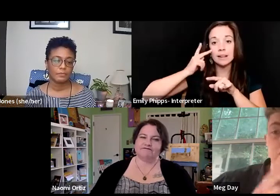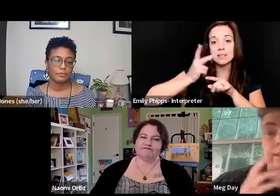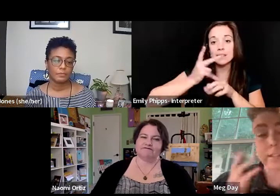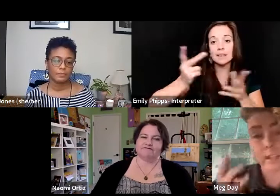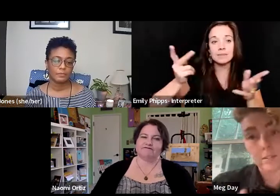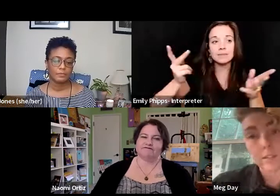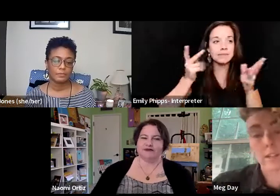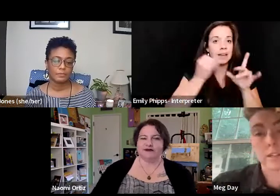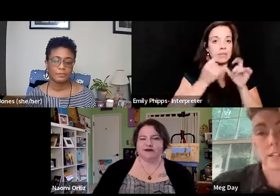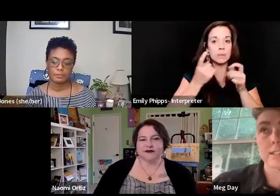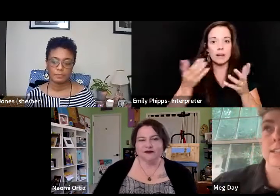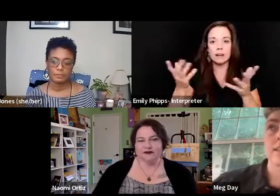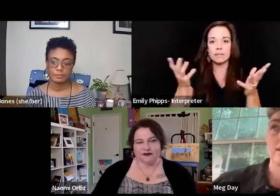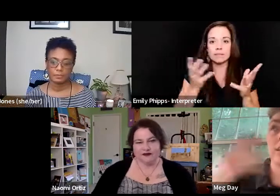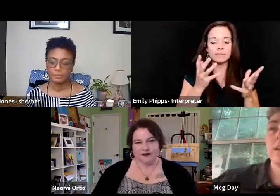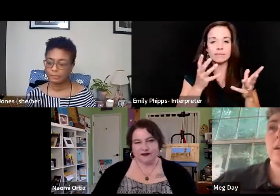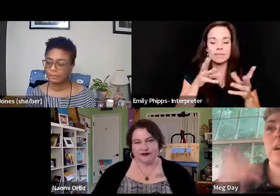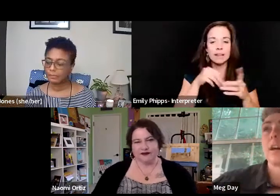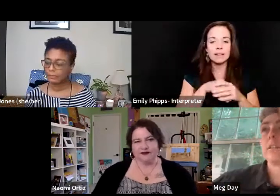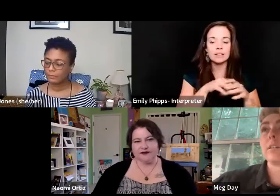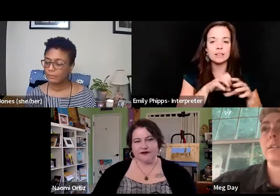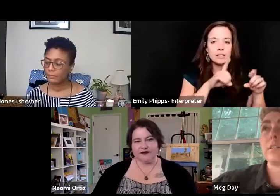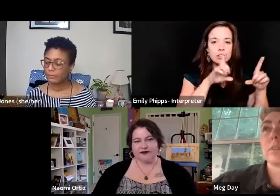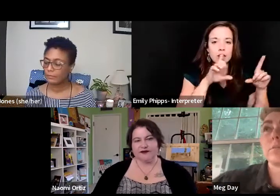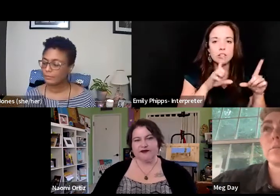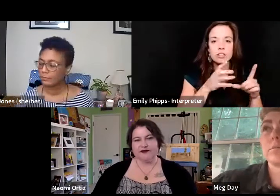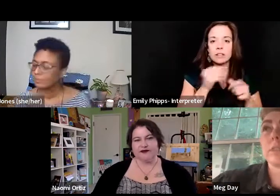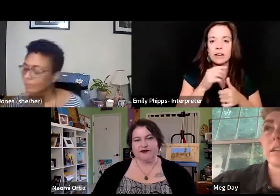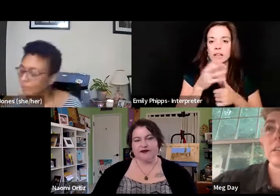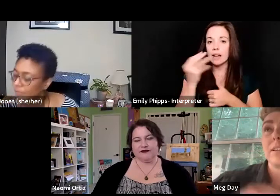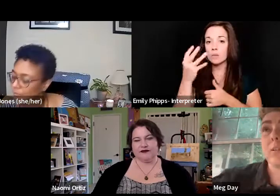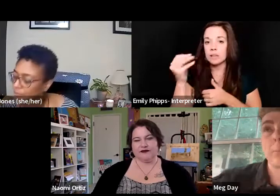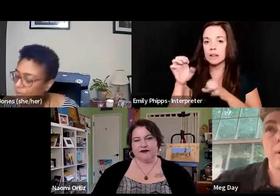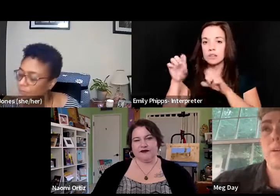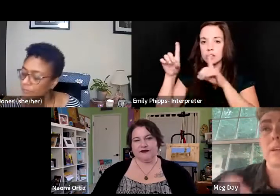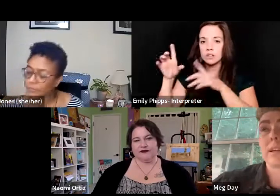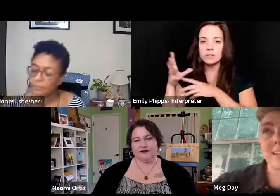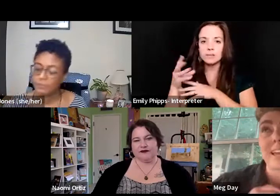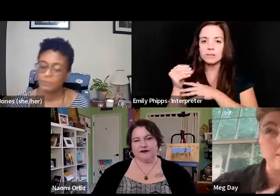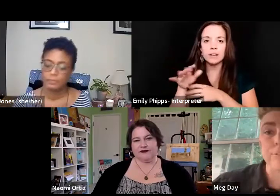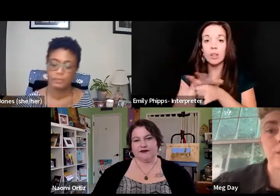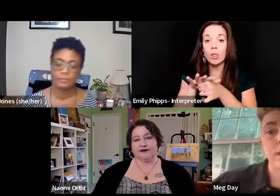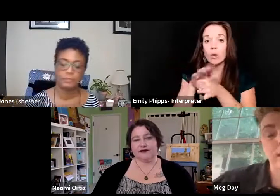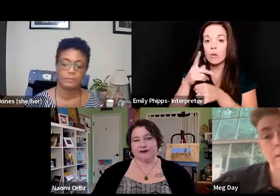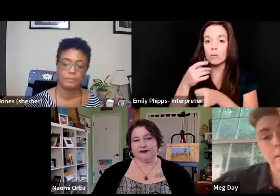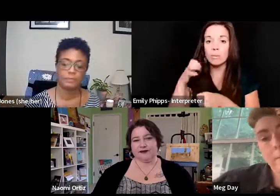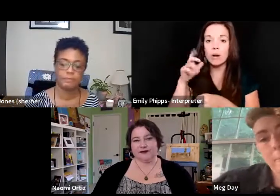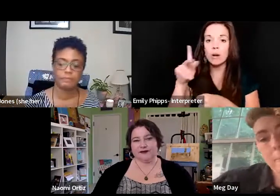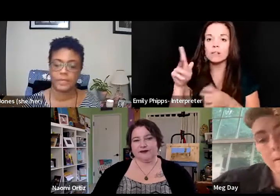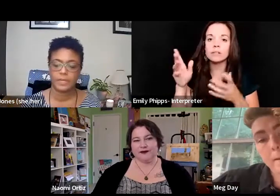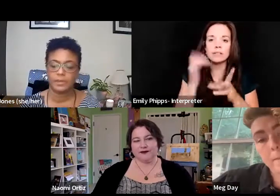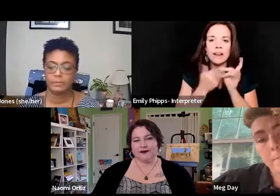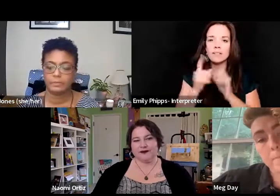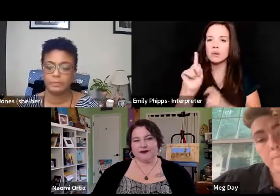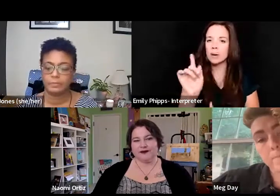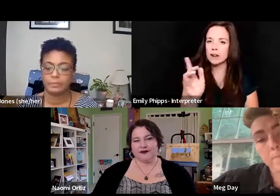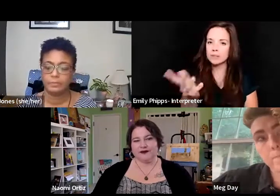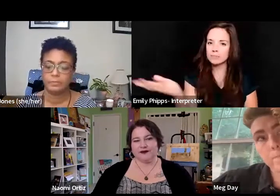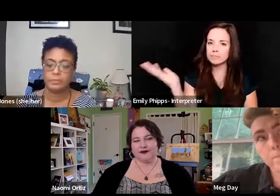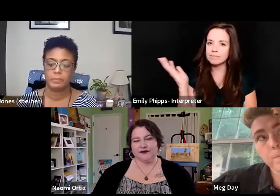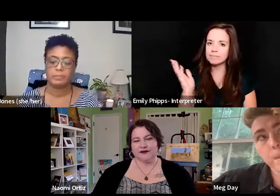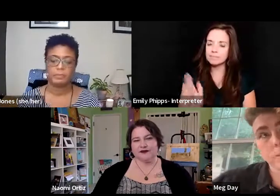it in the academy. I see it outside of it. I see it, uh, you know, at the local park. I see it everywhere. Um,